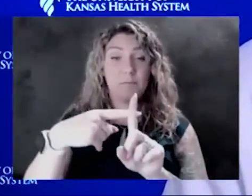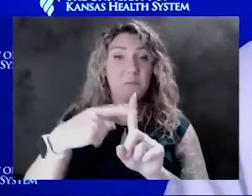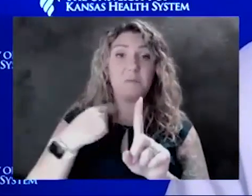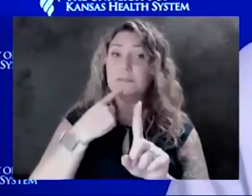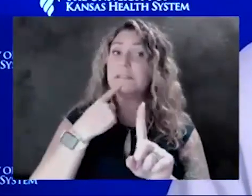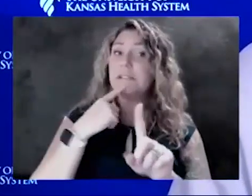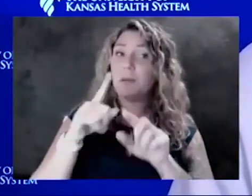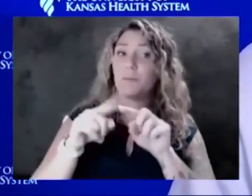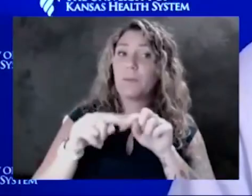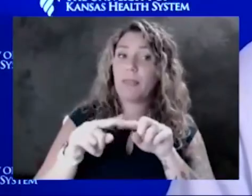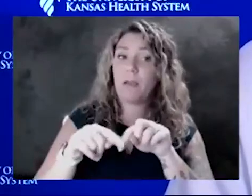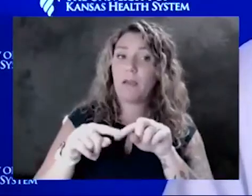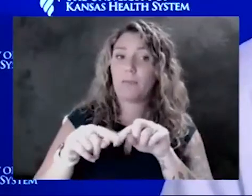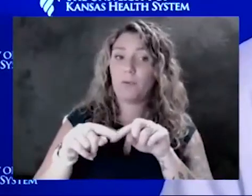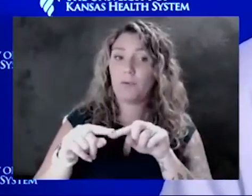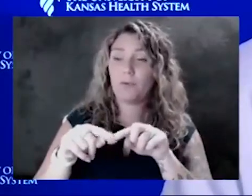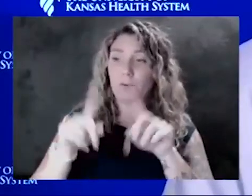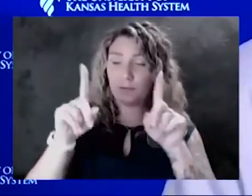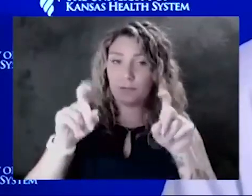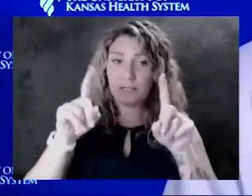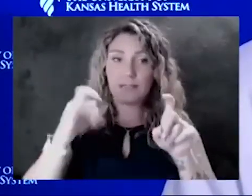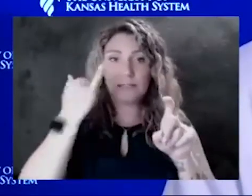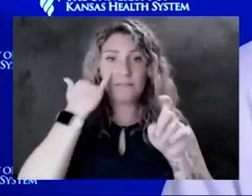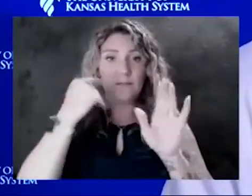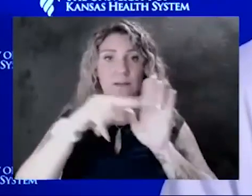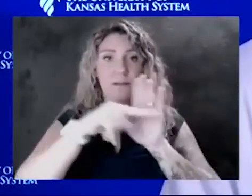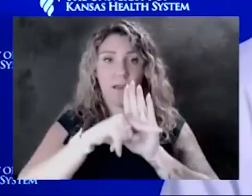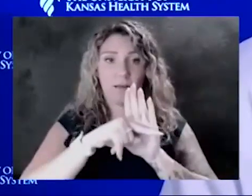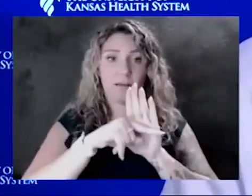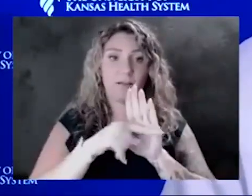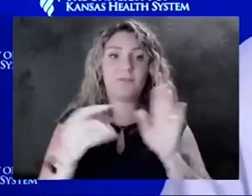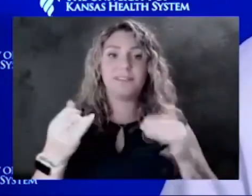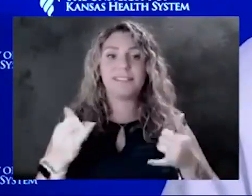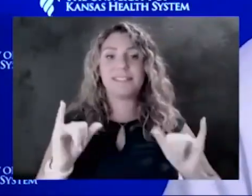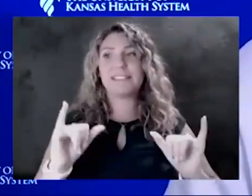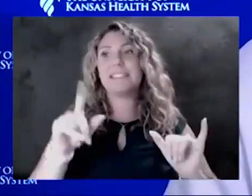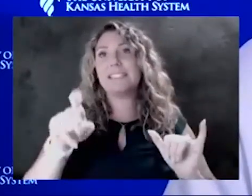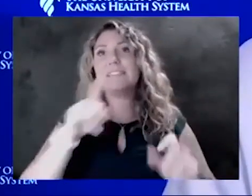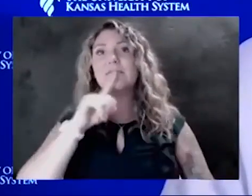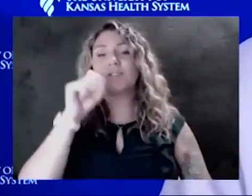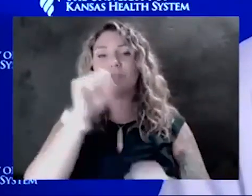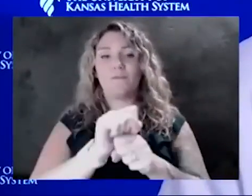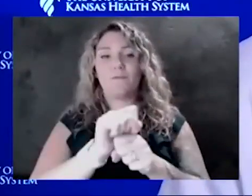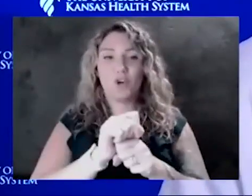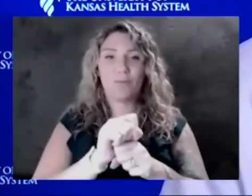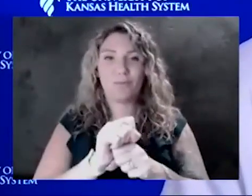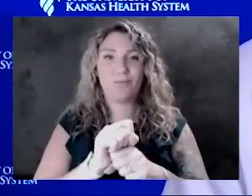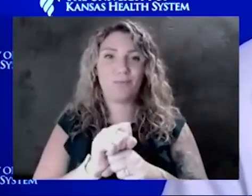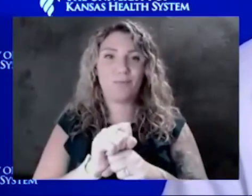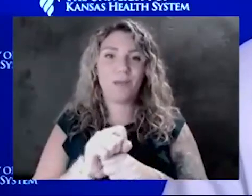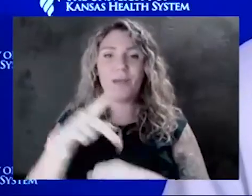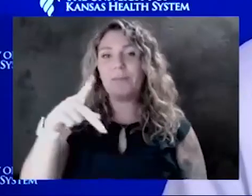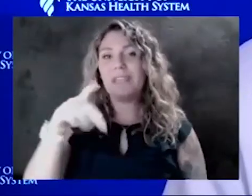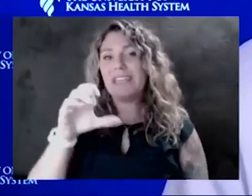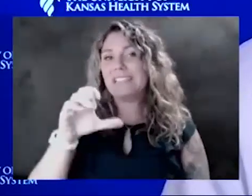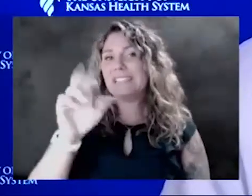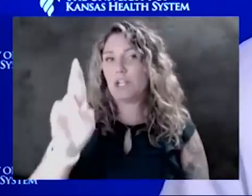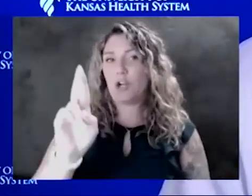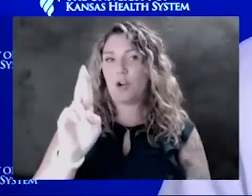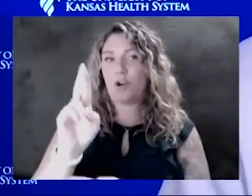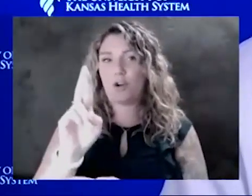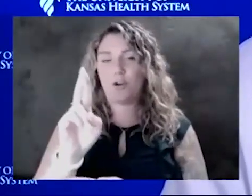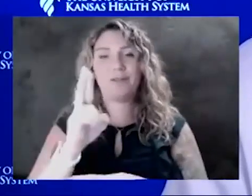it's a reliable test. If it's negative, I think you still need a confirmatory PCR just to make sure that it is negative,